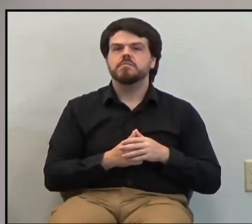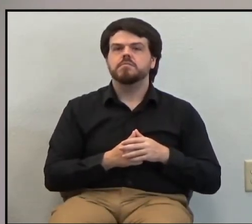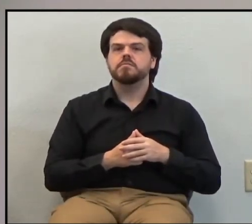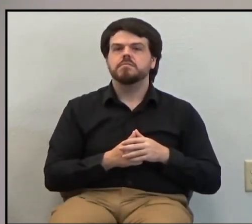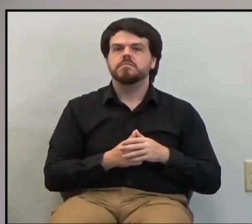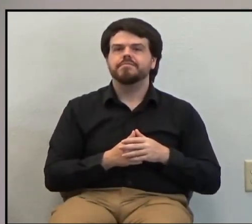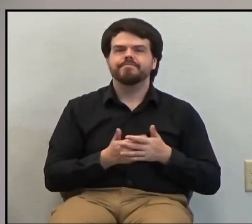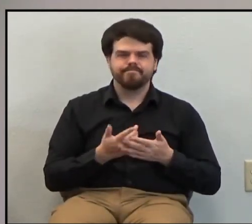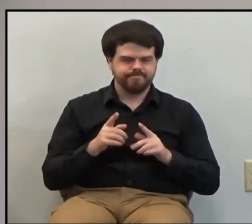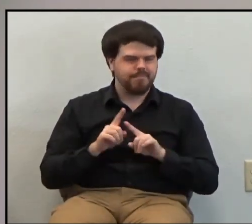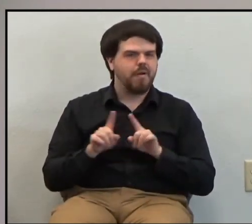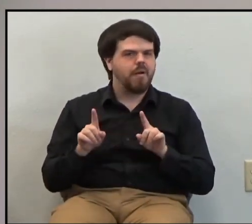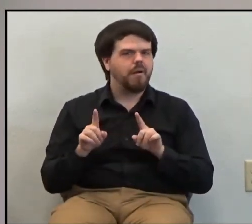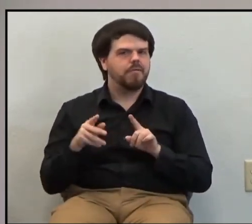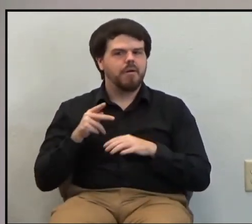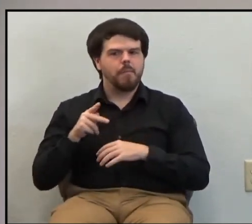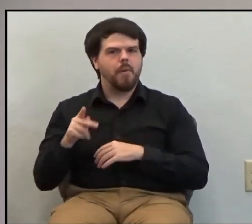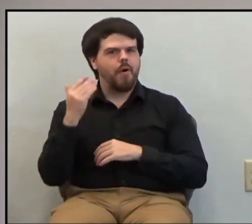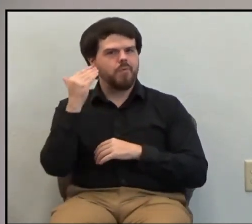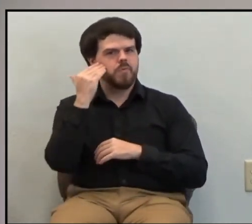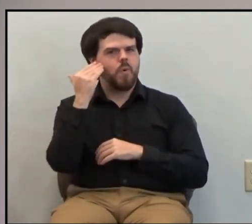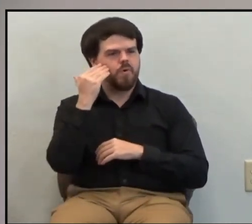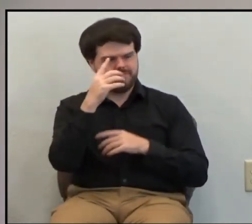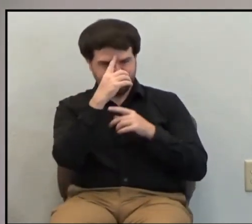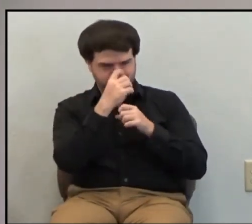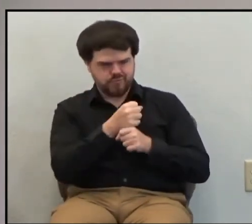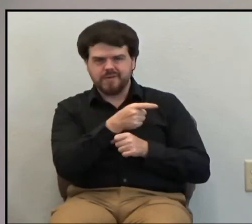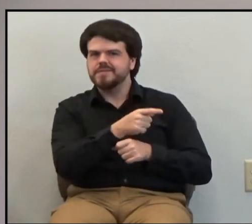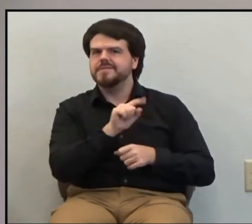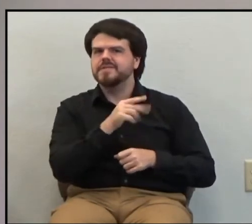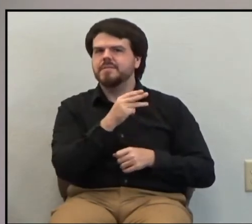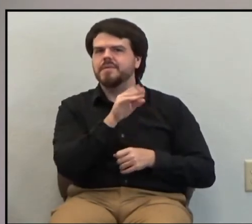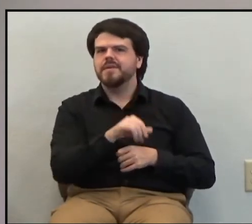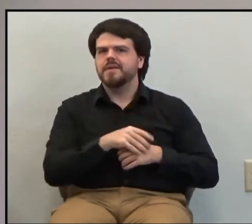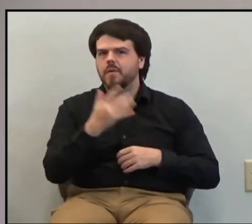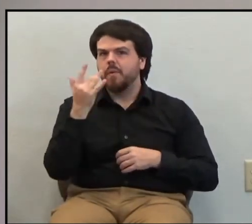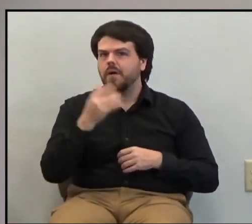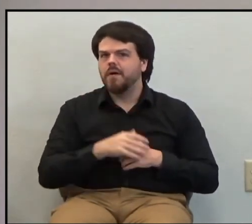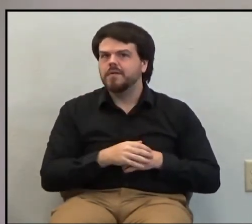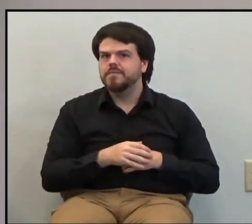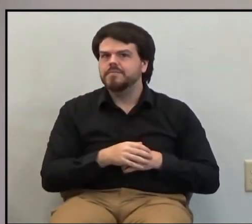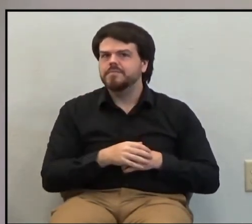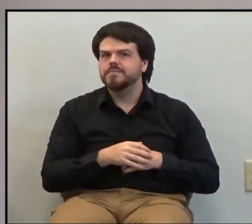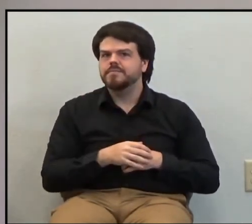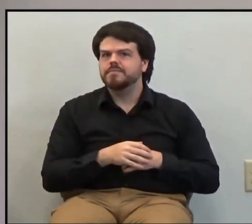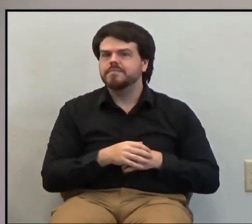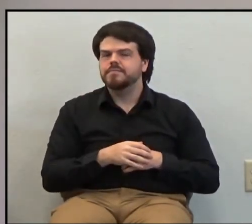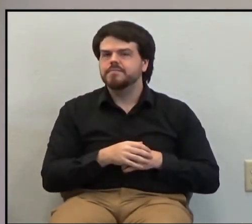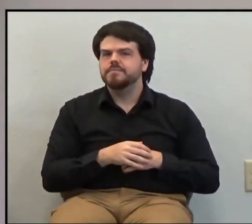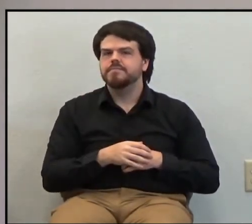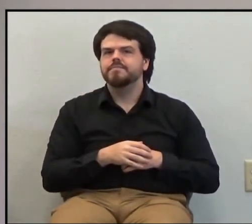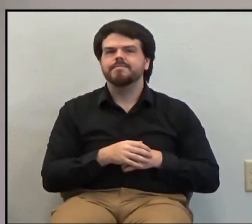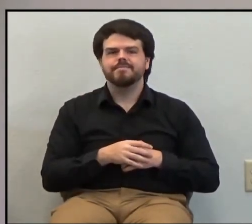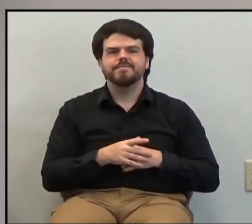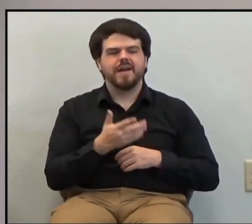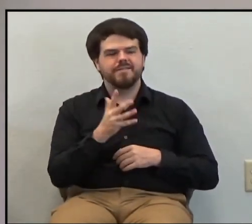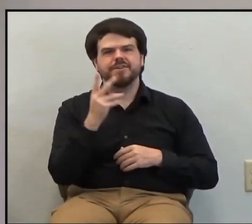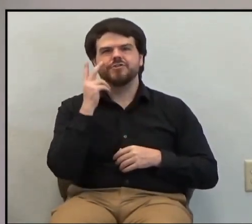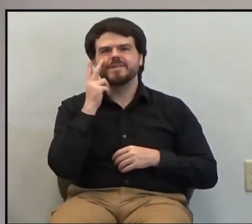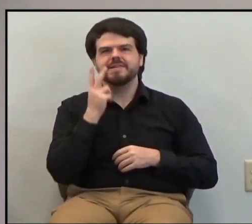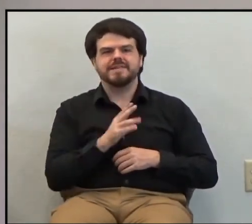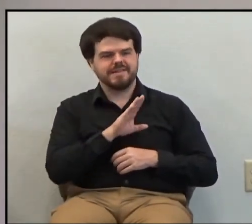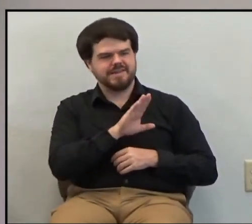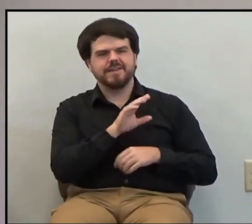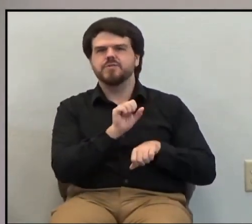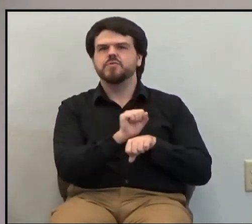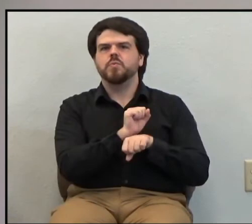But Paul entrusts Timothy with it. Why? Because he trusted Timothy. Why did he trust Timothy? Because he had seen the